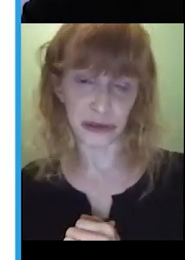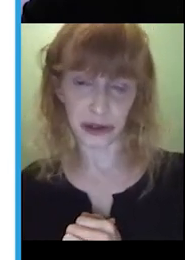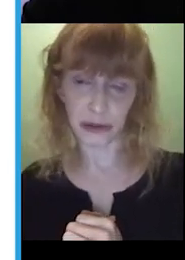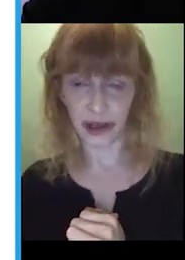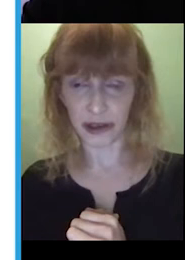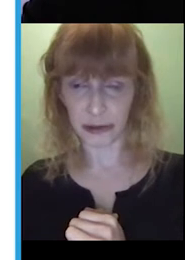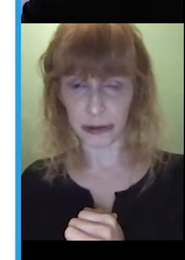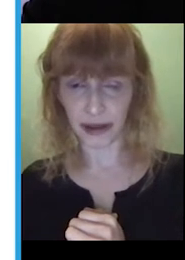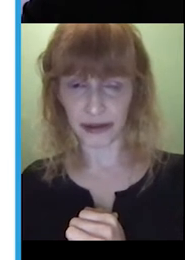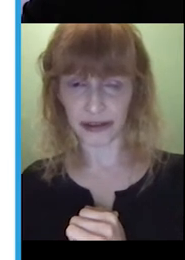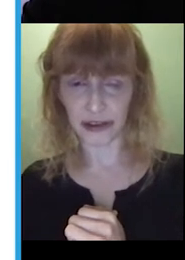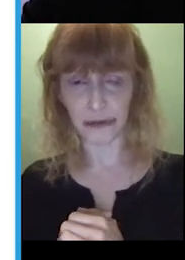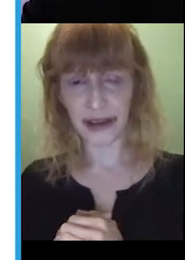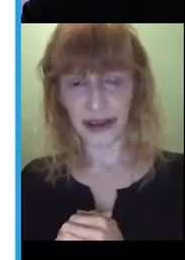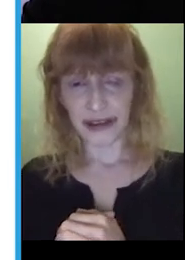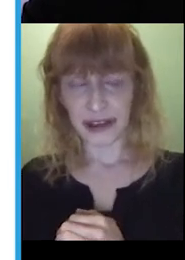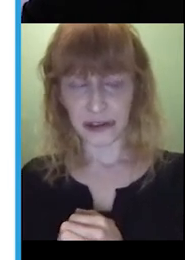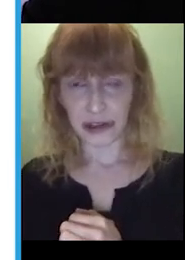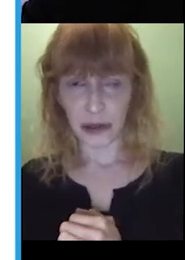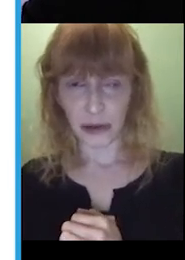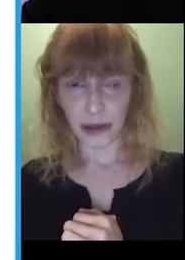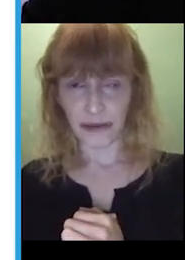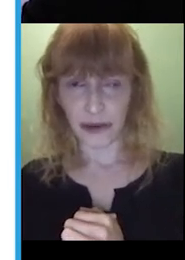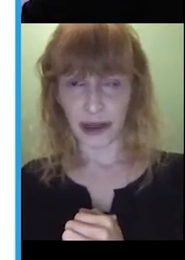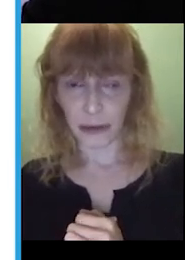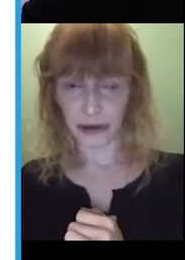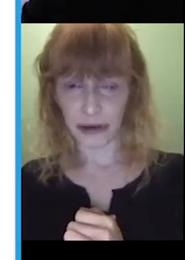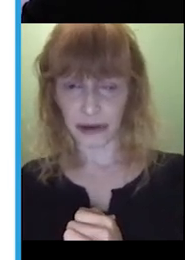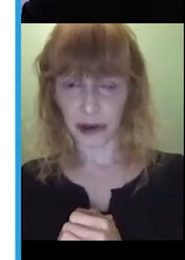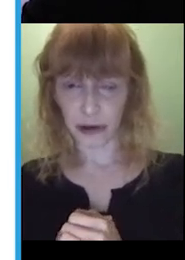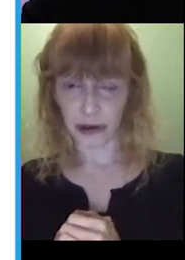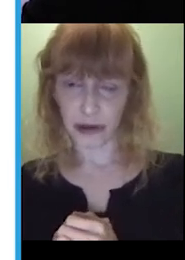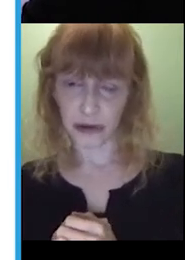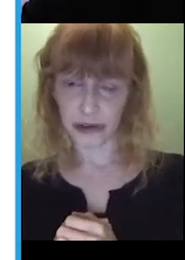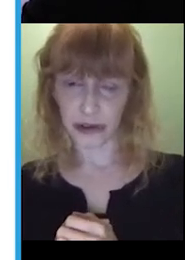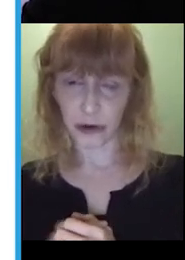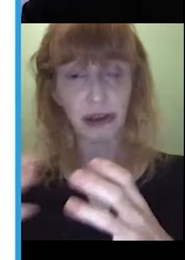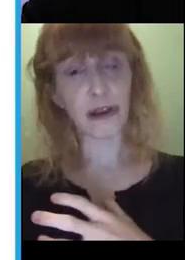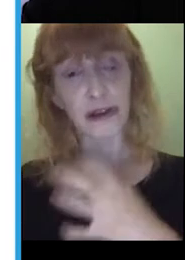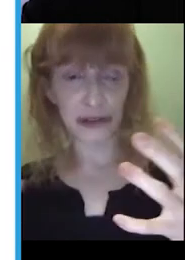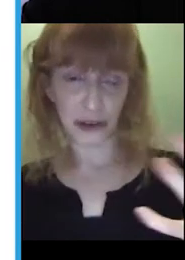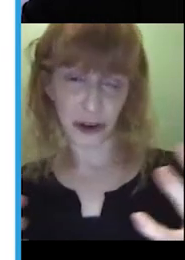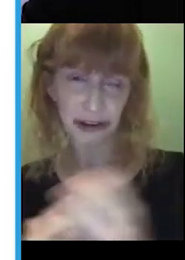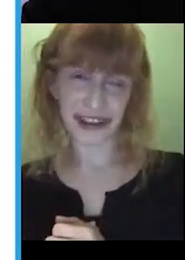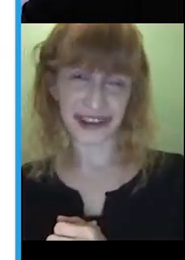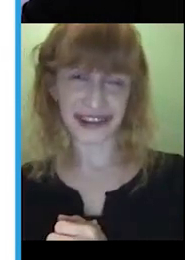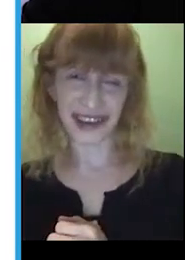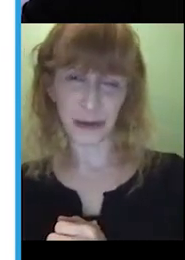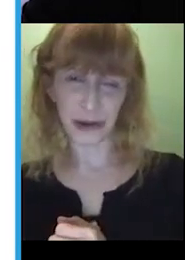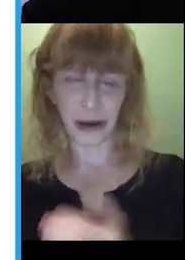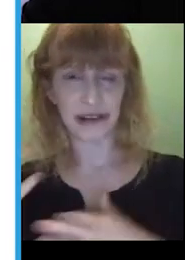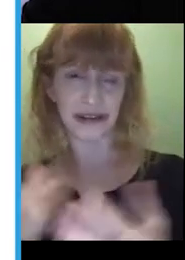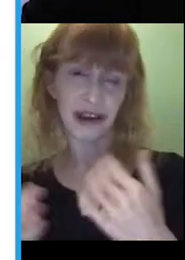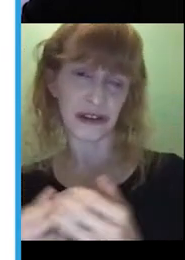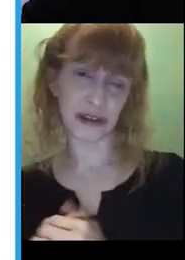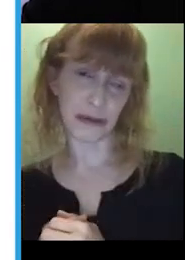to use with different communication partners. So, essentially, we're looking at vocabulary that a child can use across a lot of different contexts. And